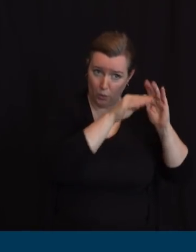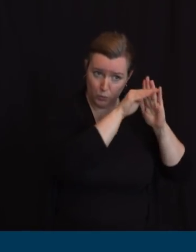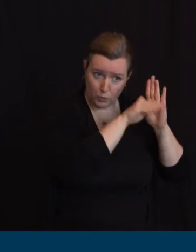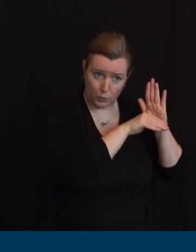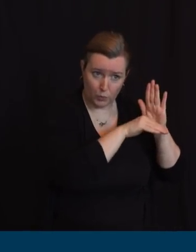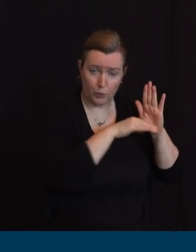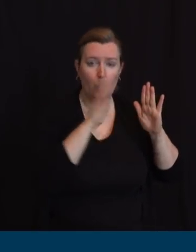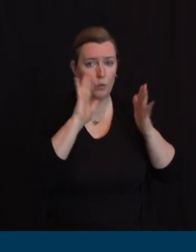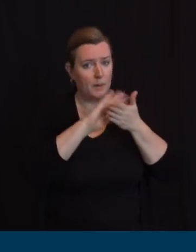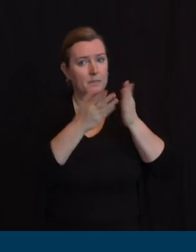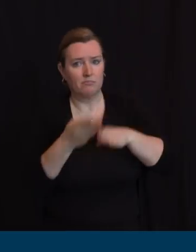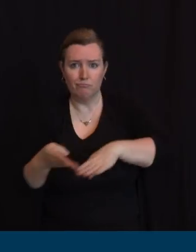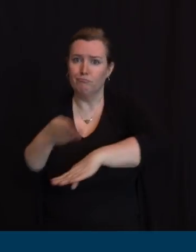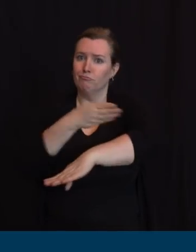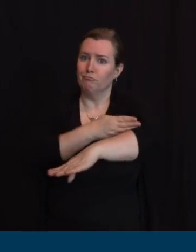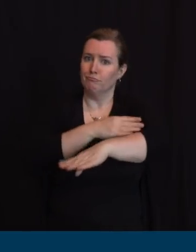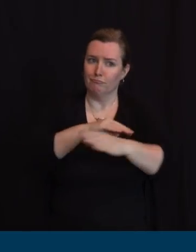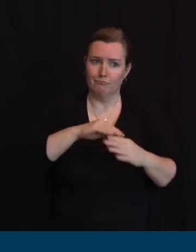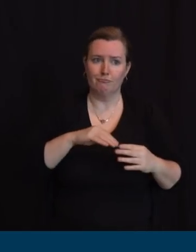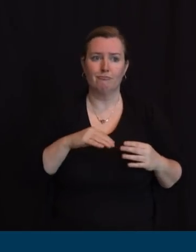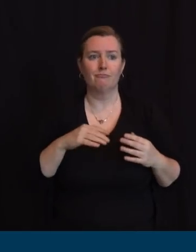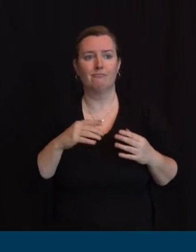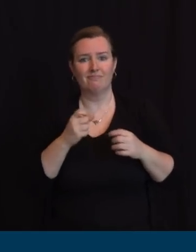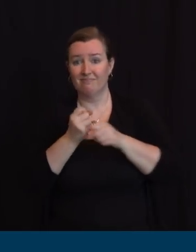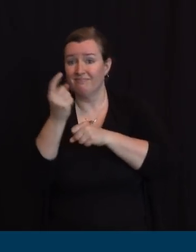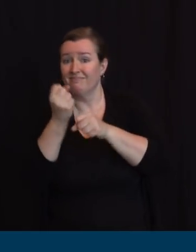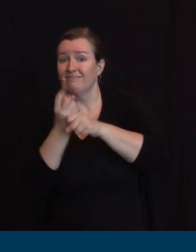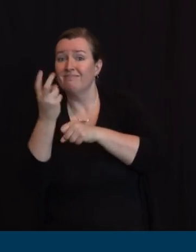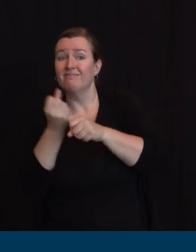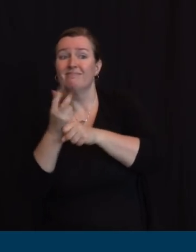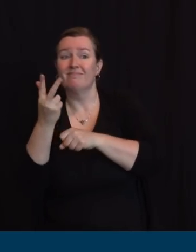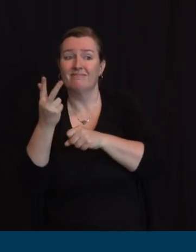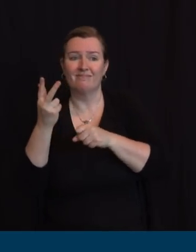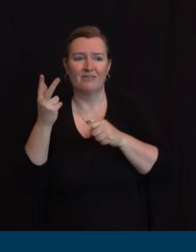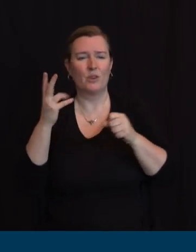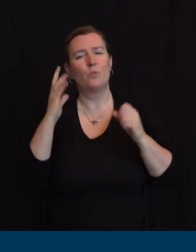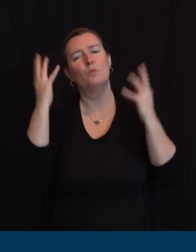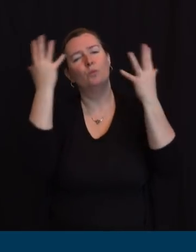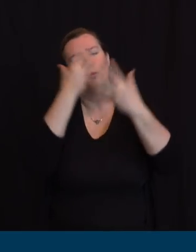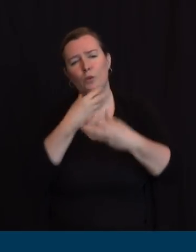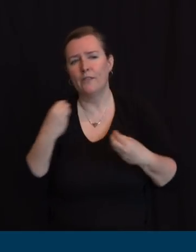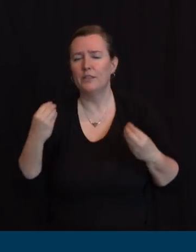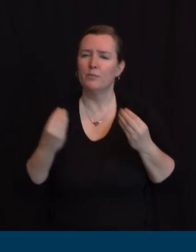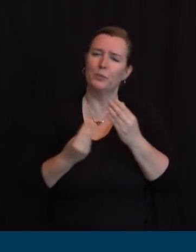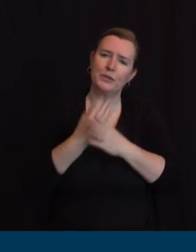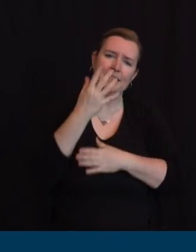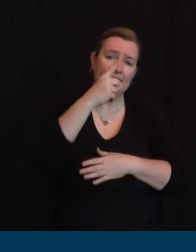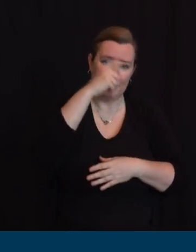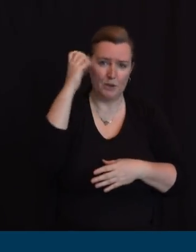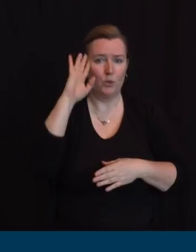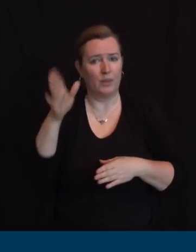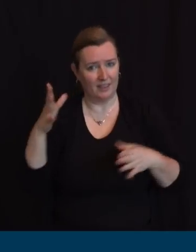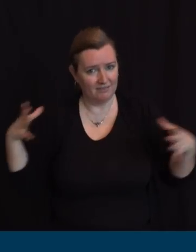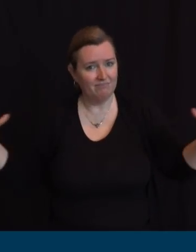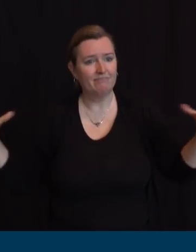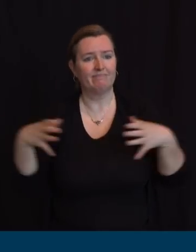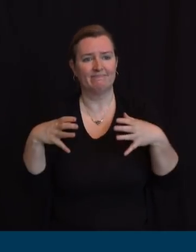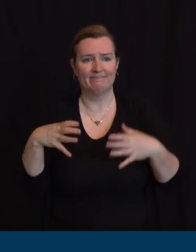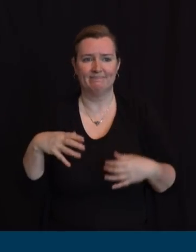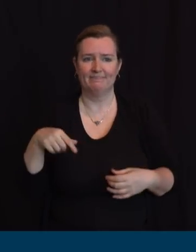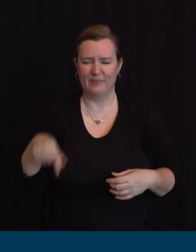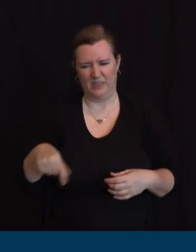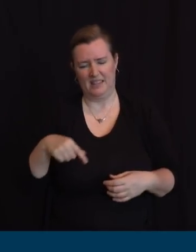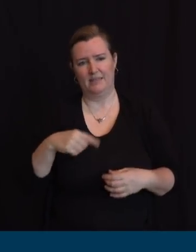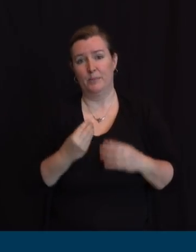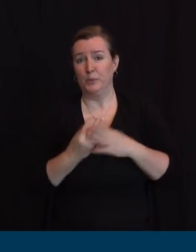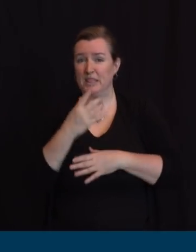decades, centuries more ahead of us. But this is one, at least for the time being, we've got to stay on this and crack the